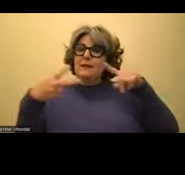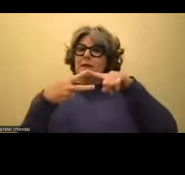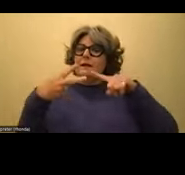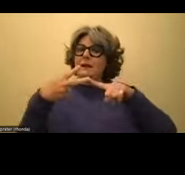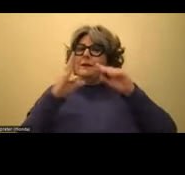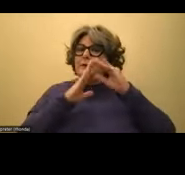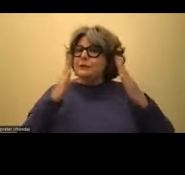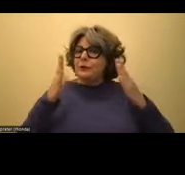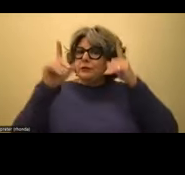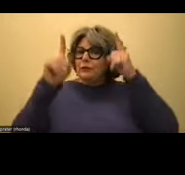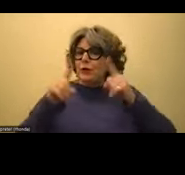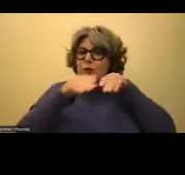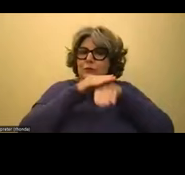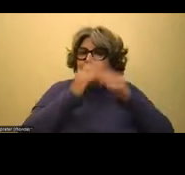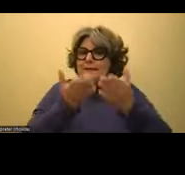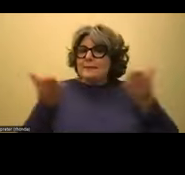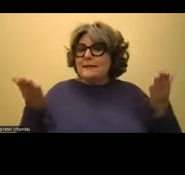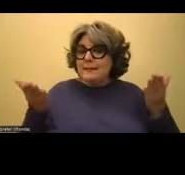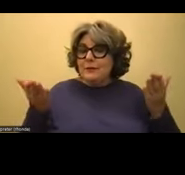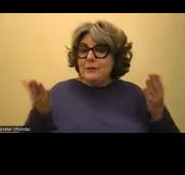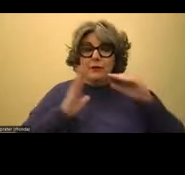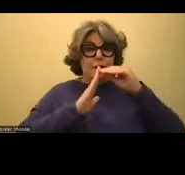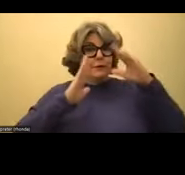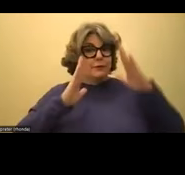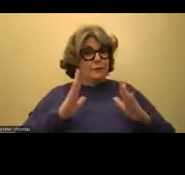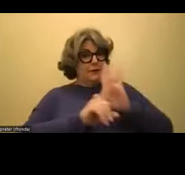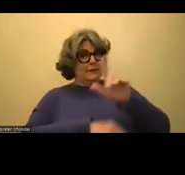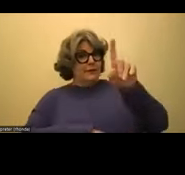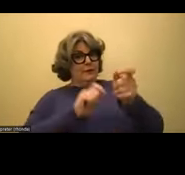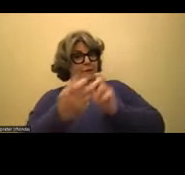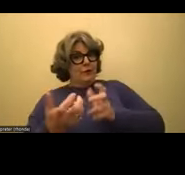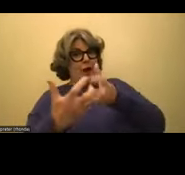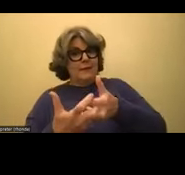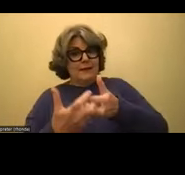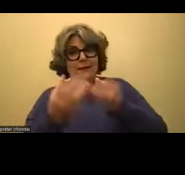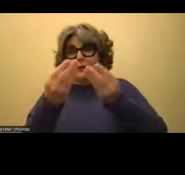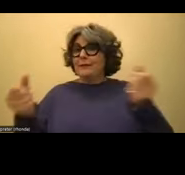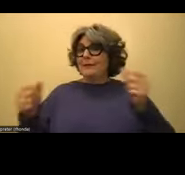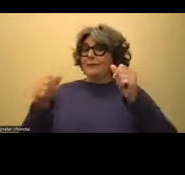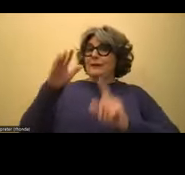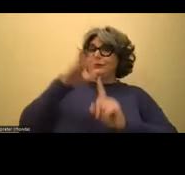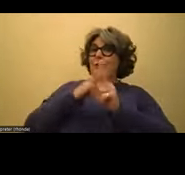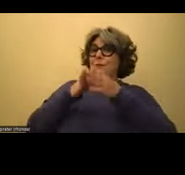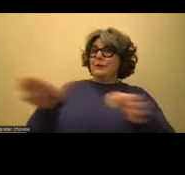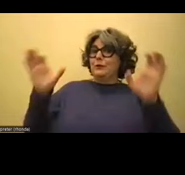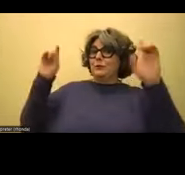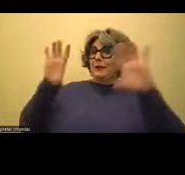material, right? Their need for accommodations don't disappear when they enter your room. And so I really want to put